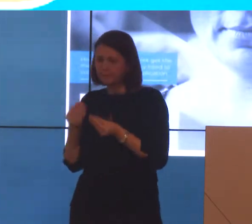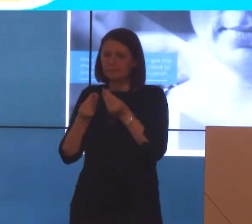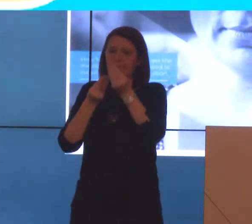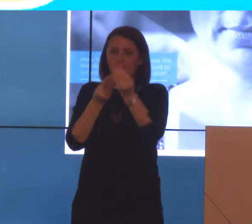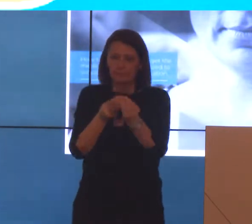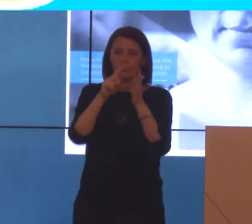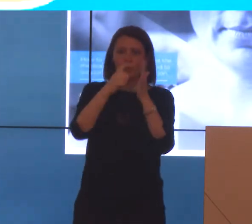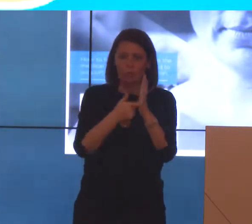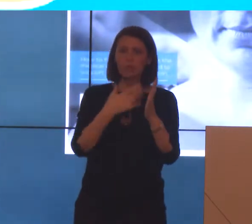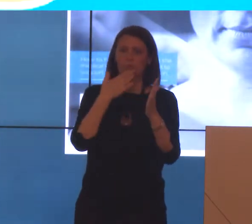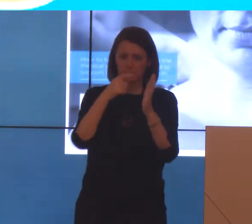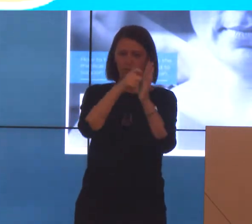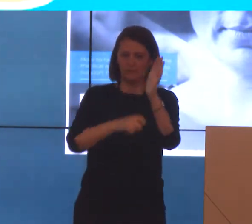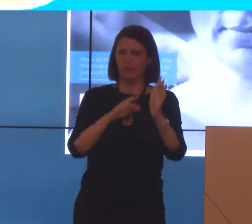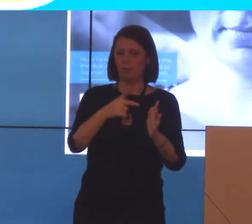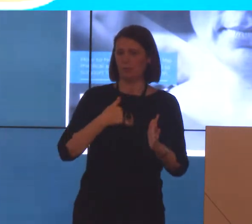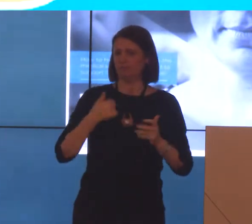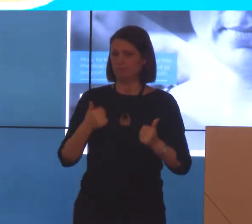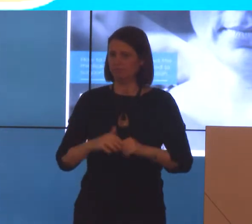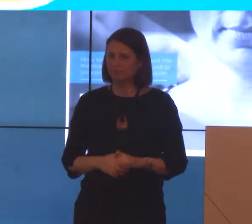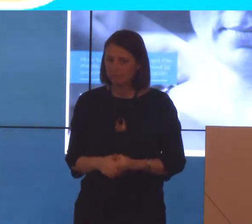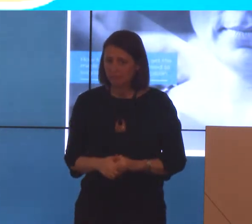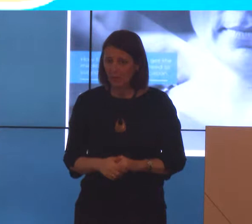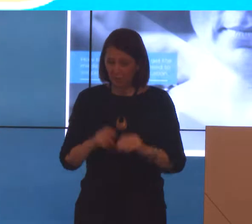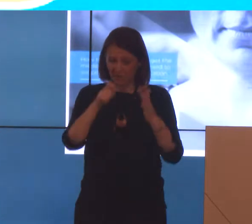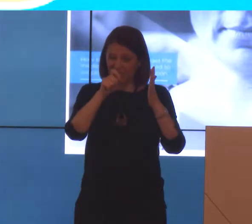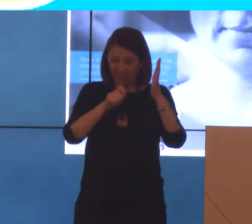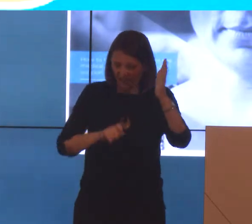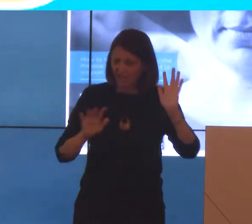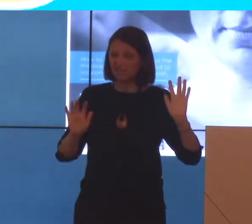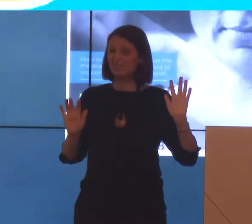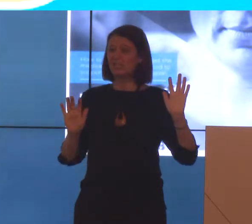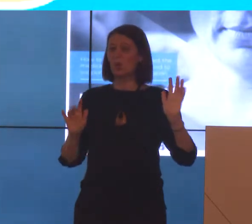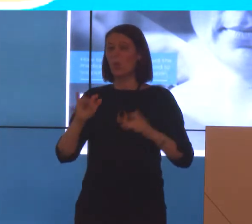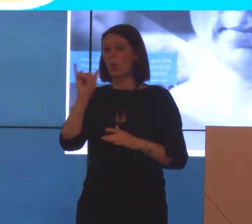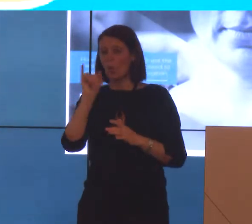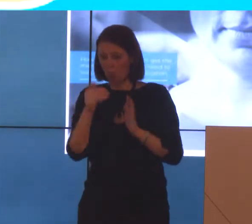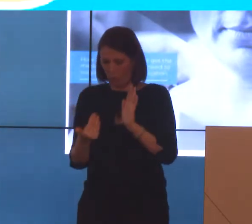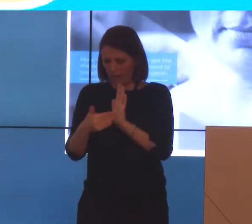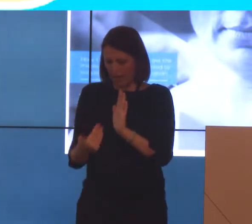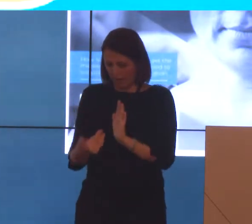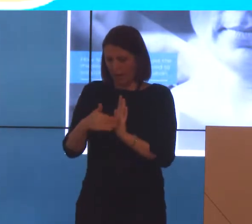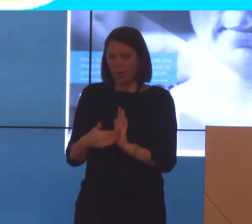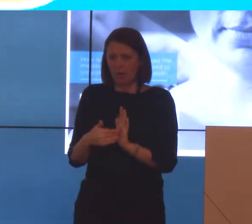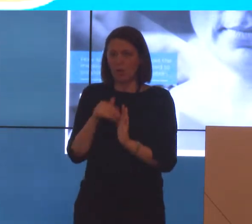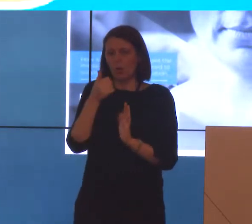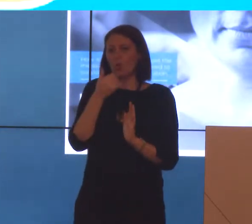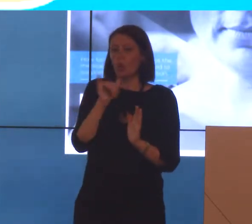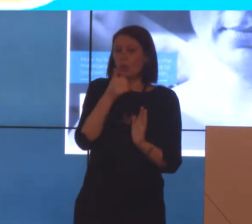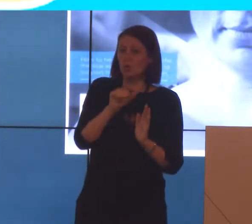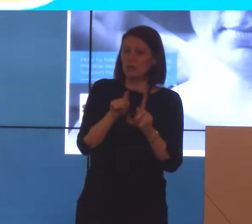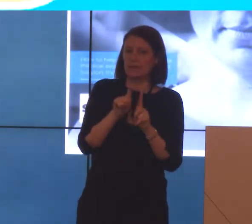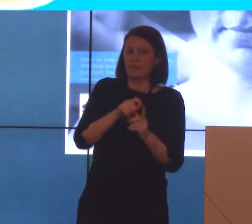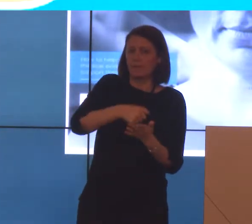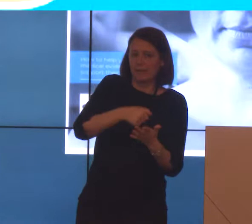doctor, and ask the doctor to complete. So, either just fill in, or add to, or use as a basis for writing their own